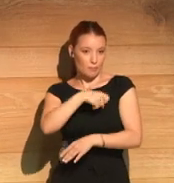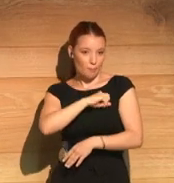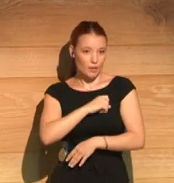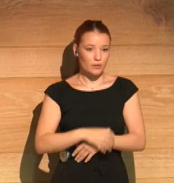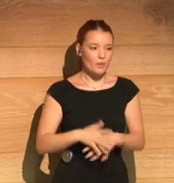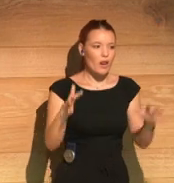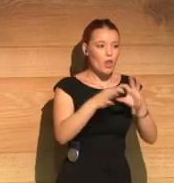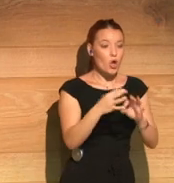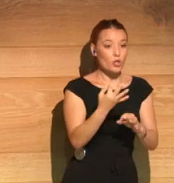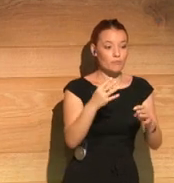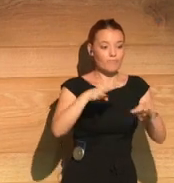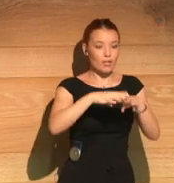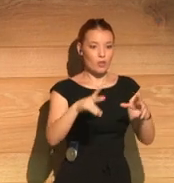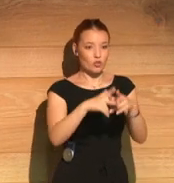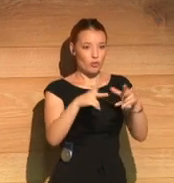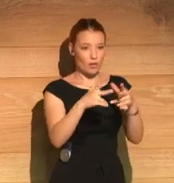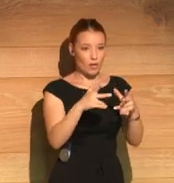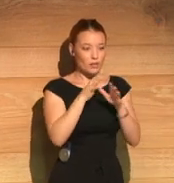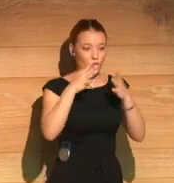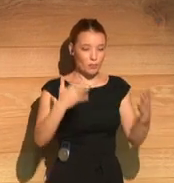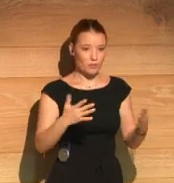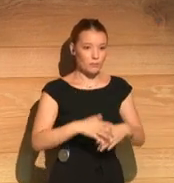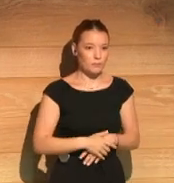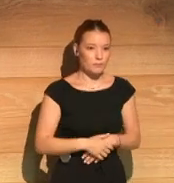is about social media in our time.